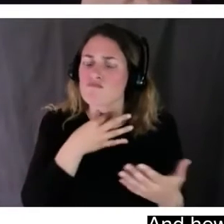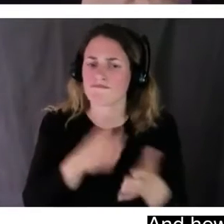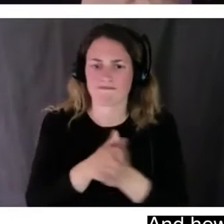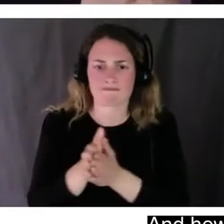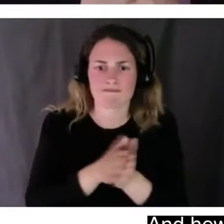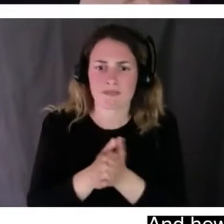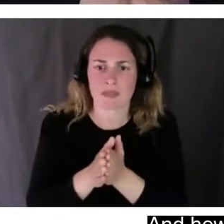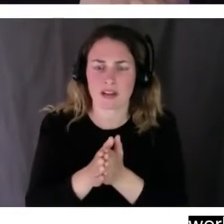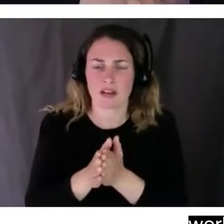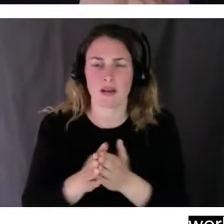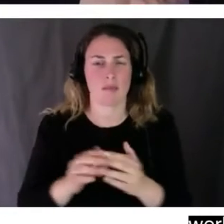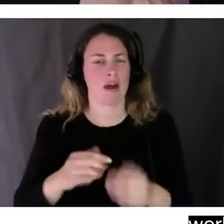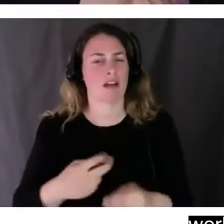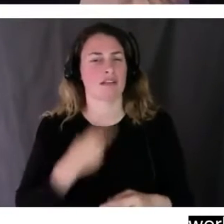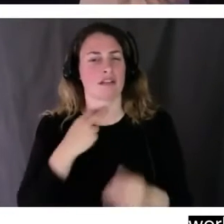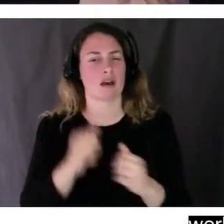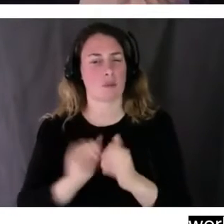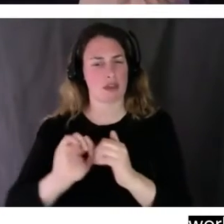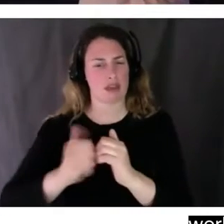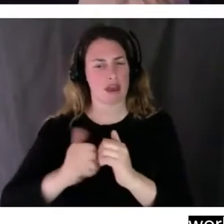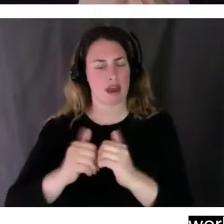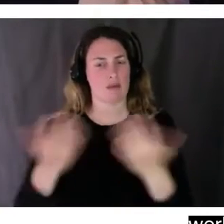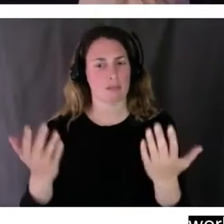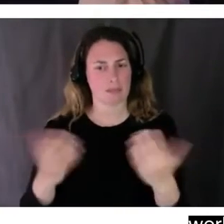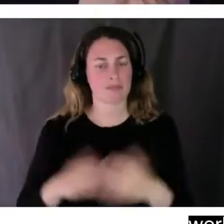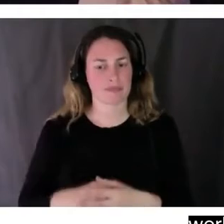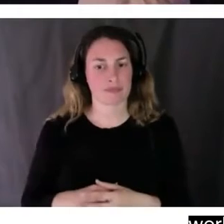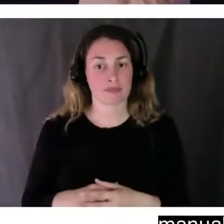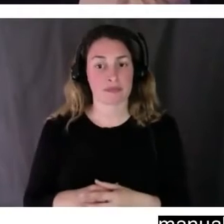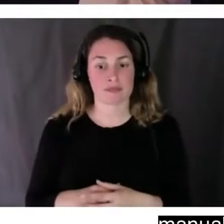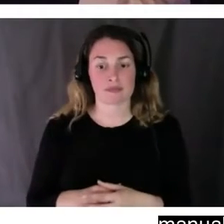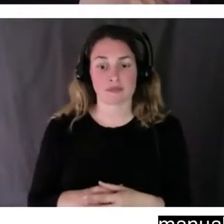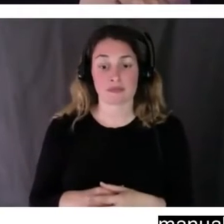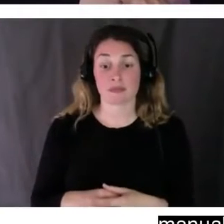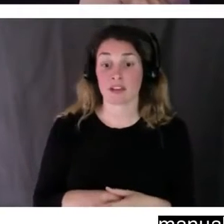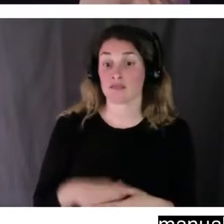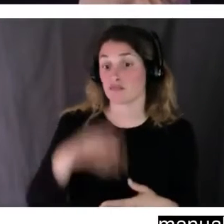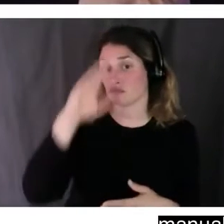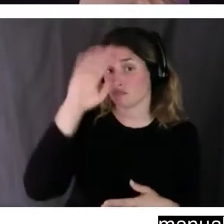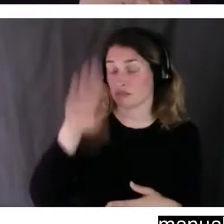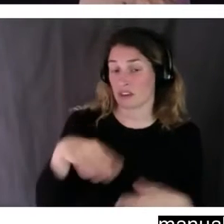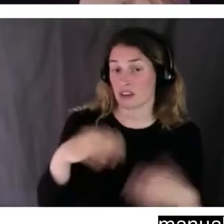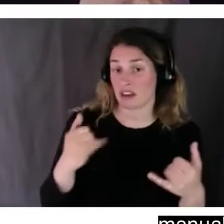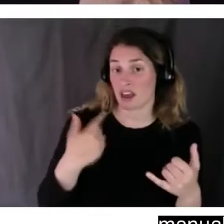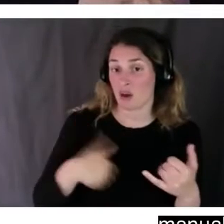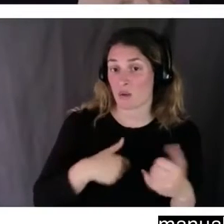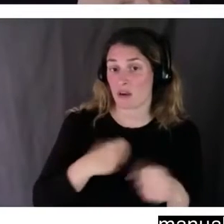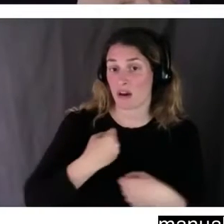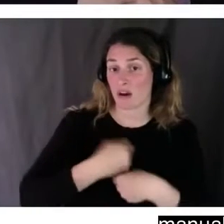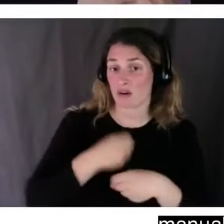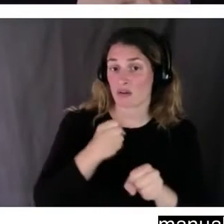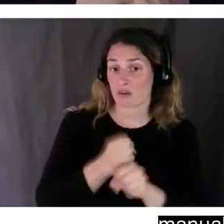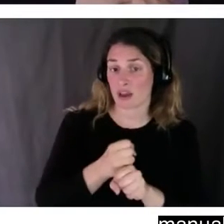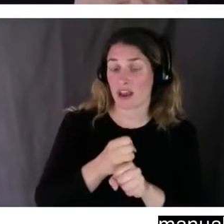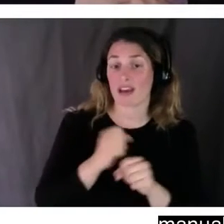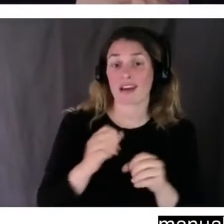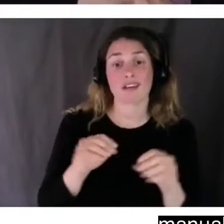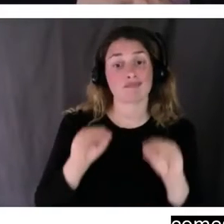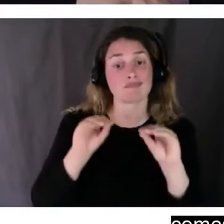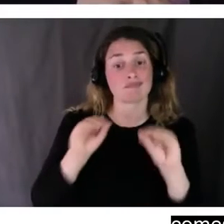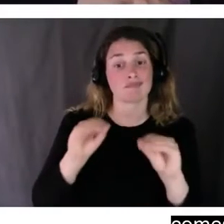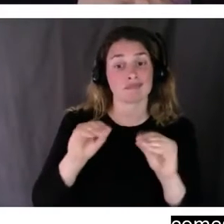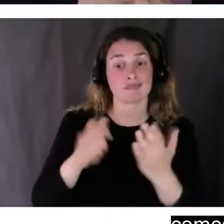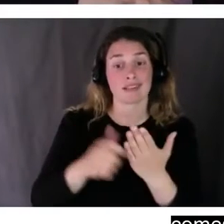In fact, you know, we're working on what I call an instructions manual. Because, you know, often